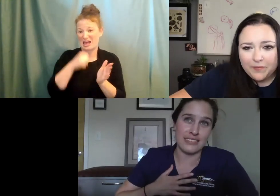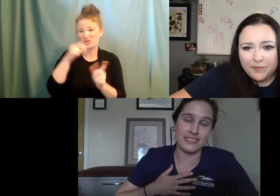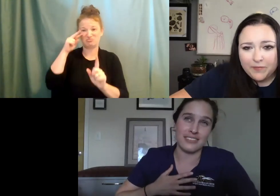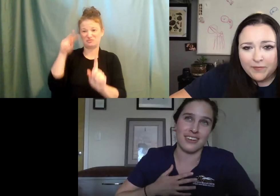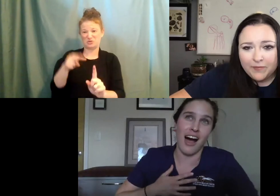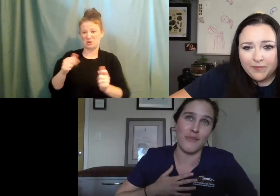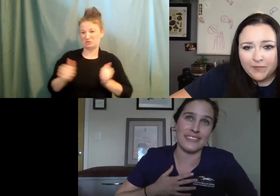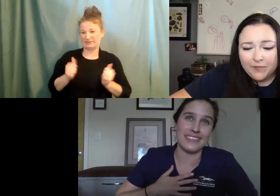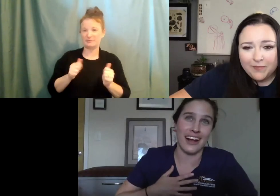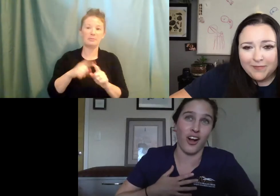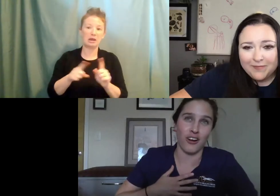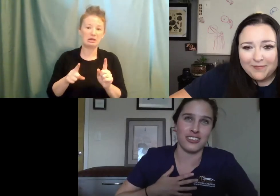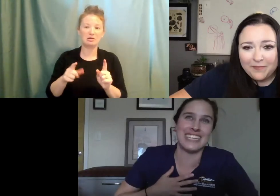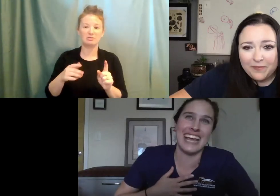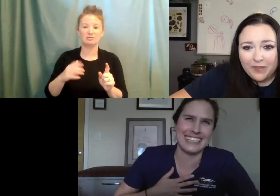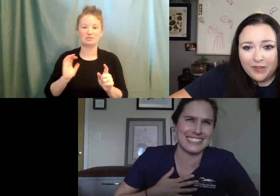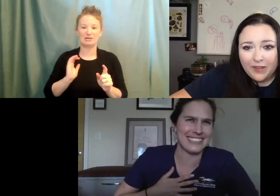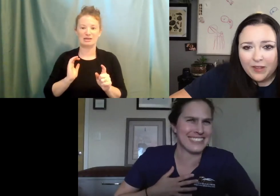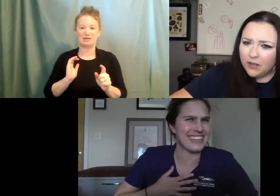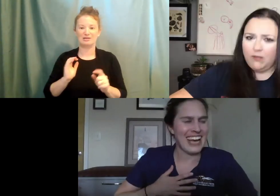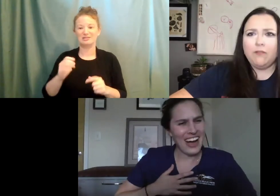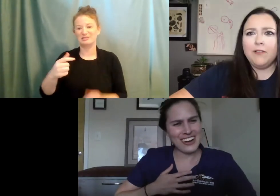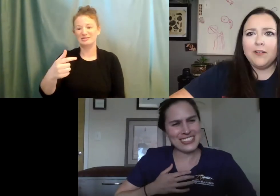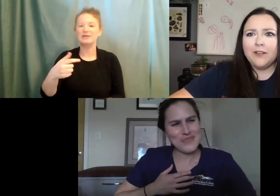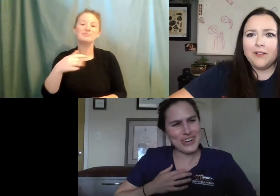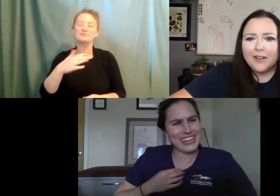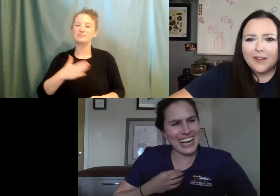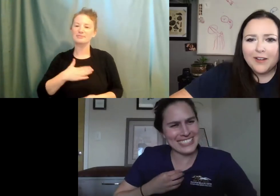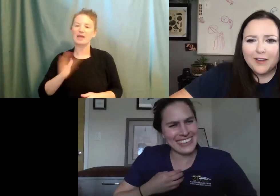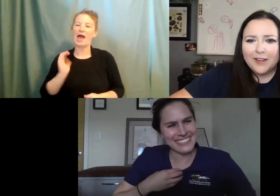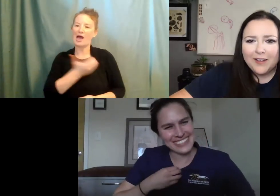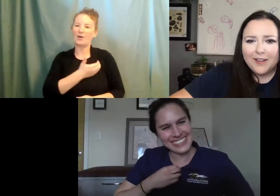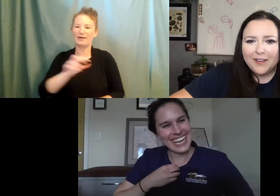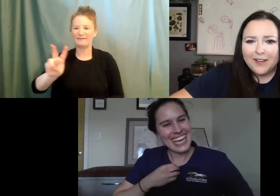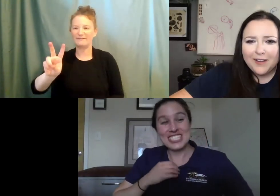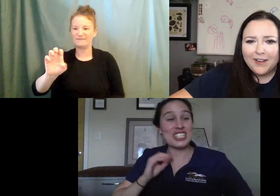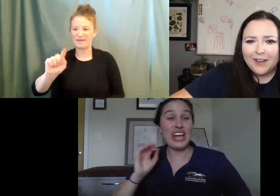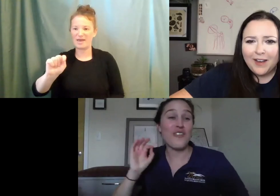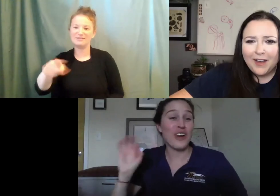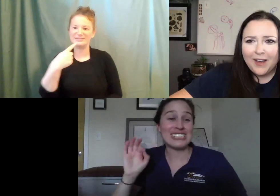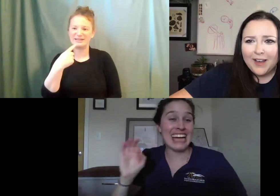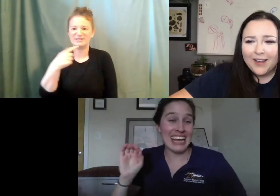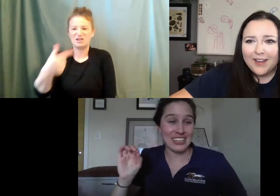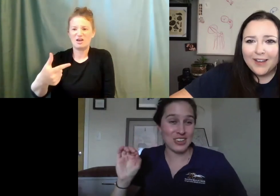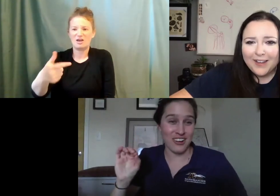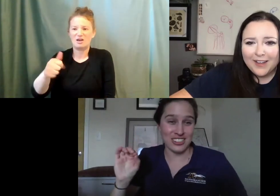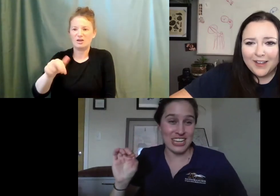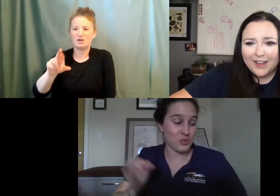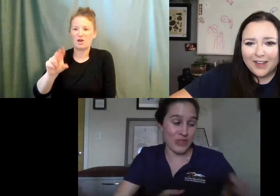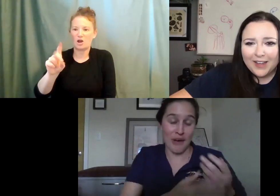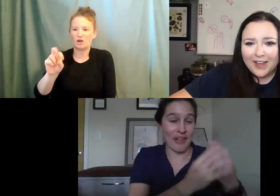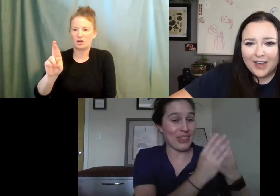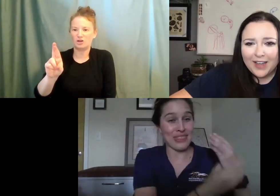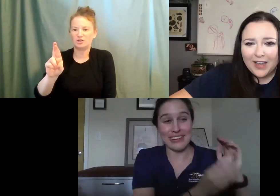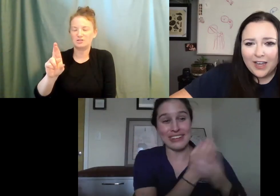always makes comments that garter snakes are super aggressive. She like will not handle garter